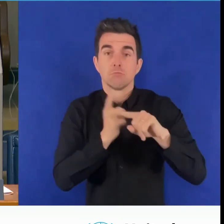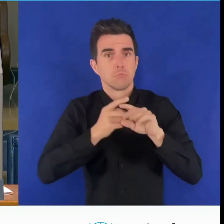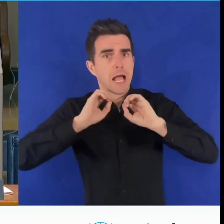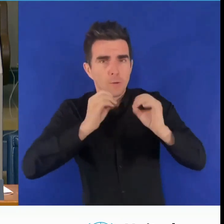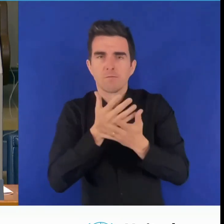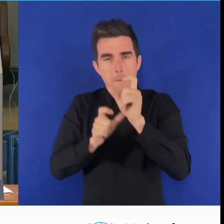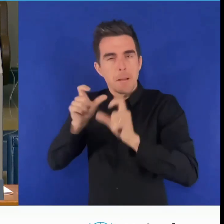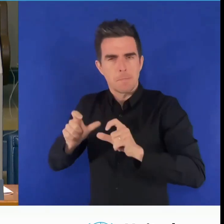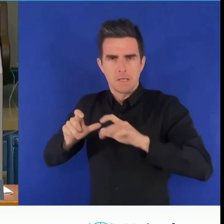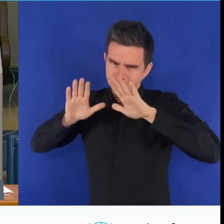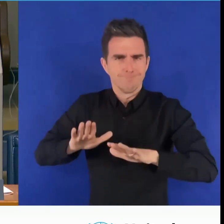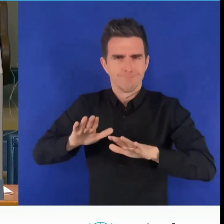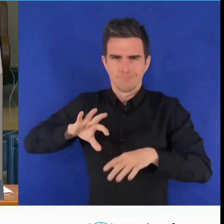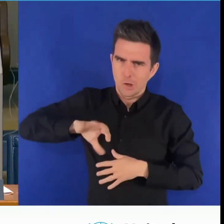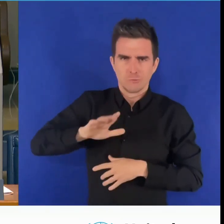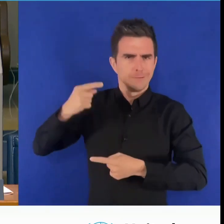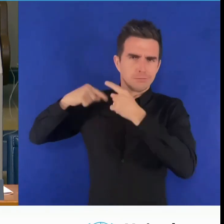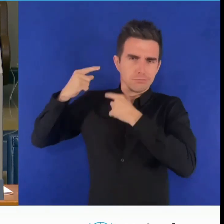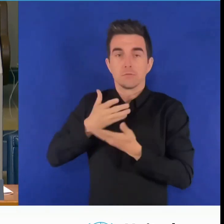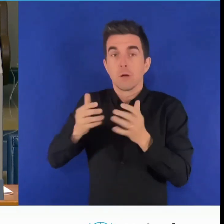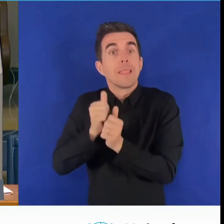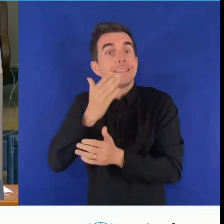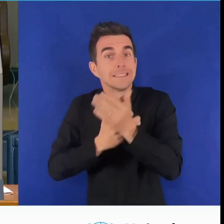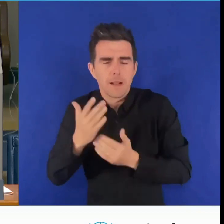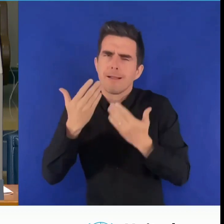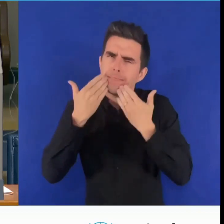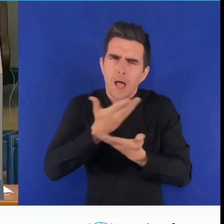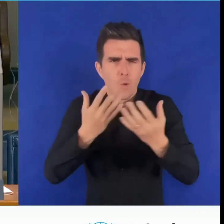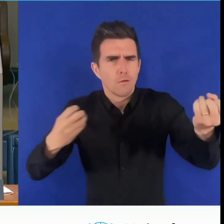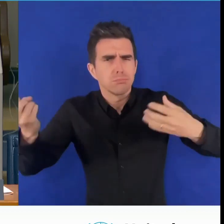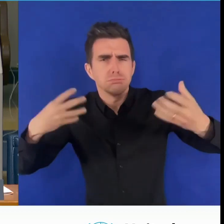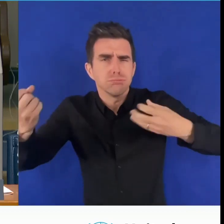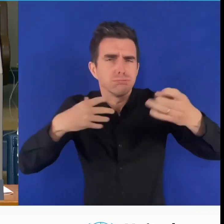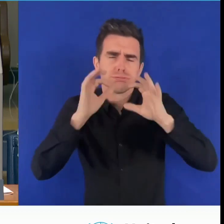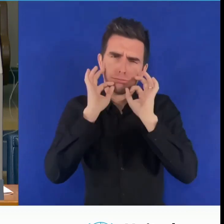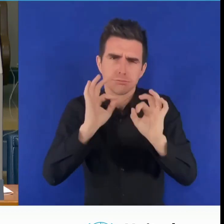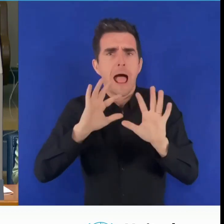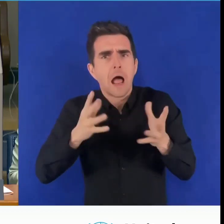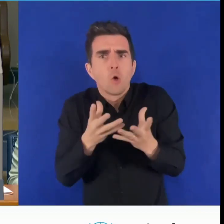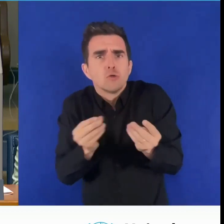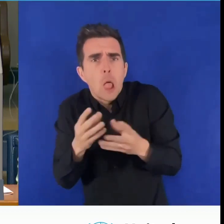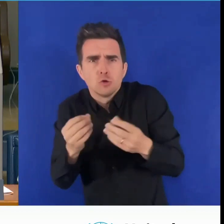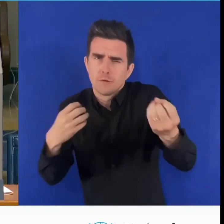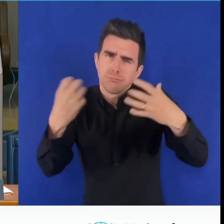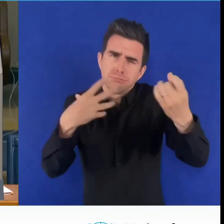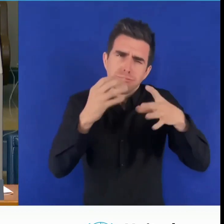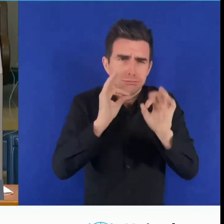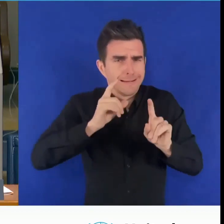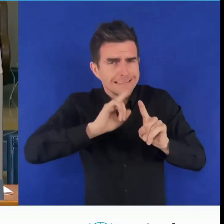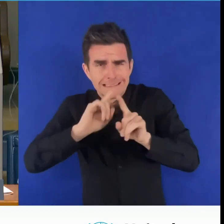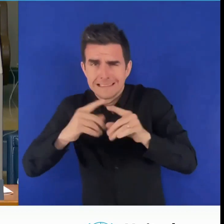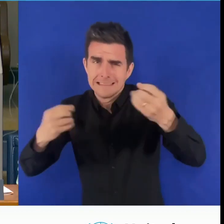These types of initiatives are key to promote technology innovations and transfer for an inclusive future. On behalf of Dr. Murray,